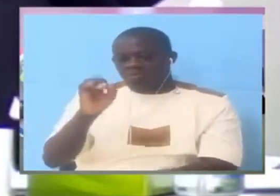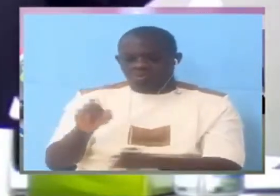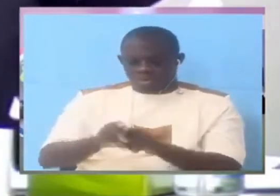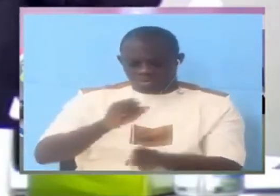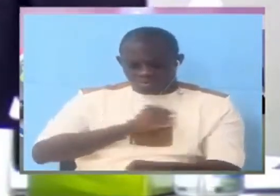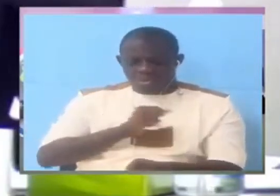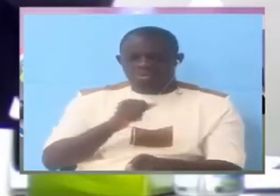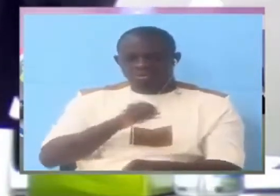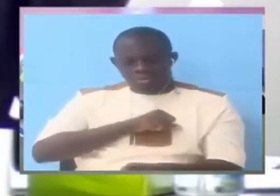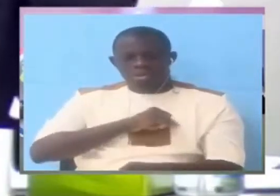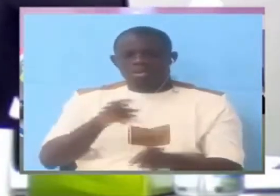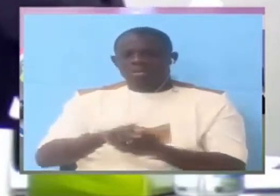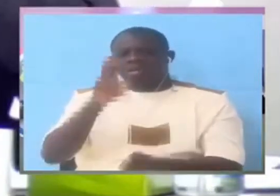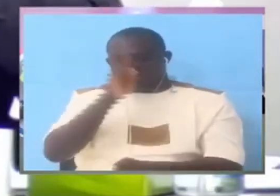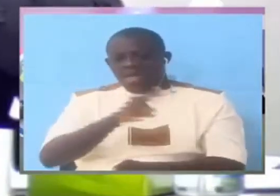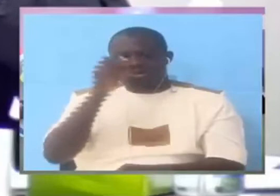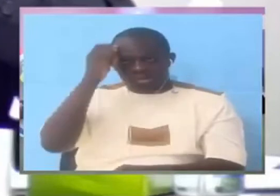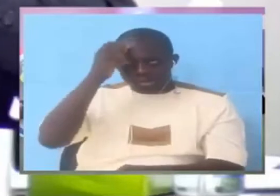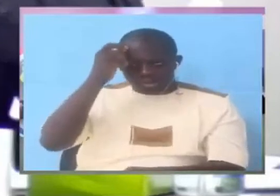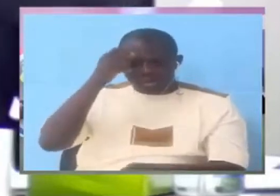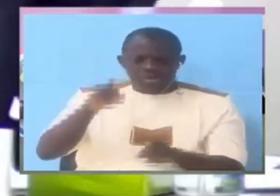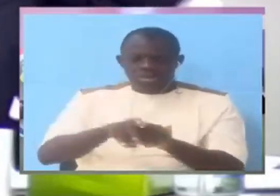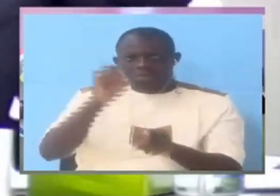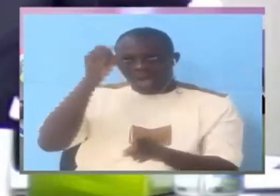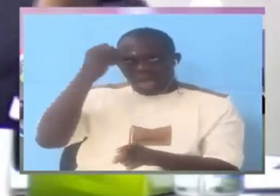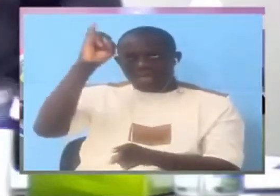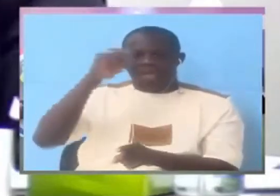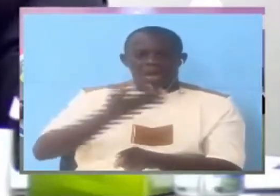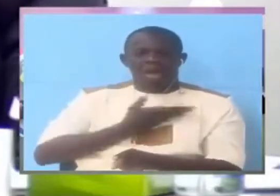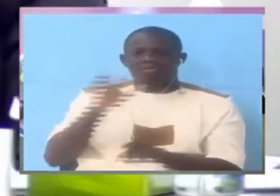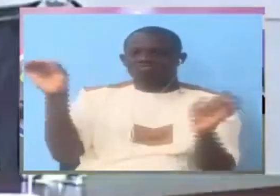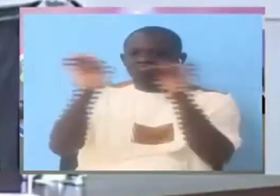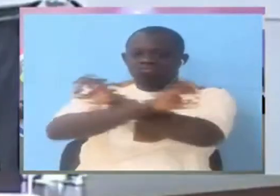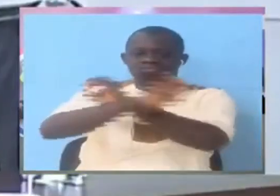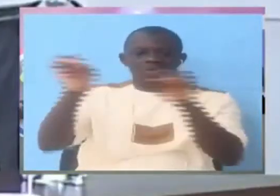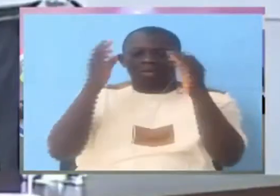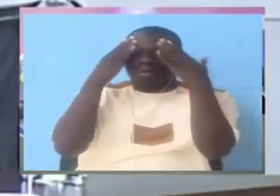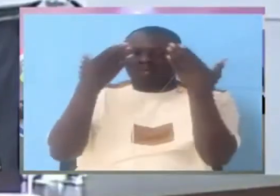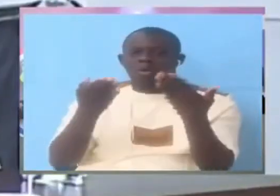fabricate without having any knowledge about these people